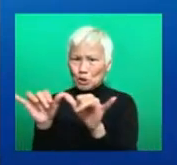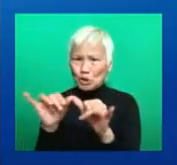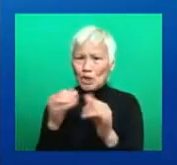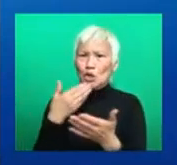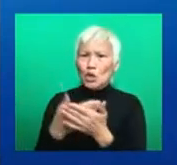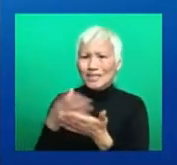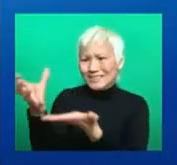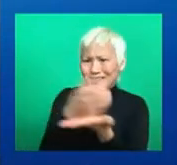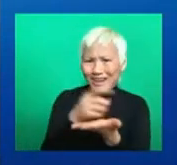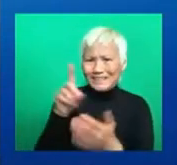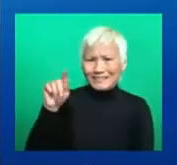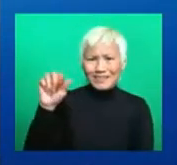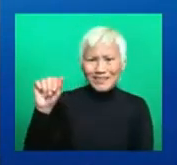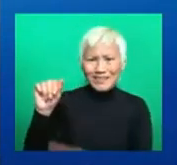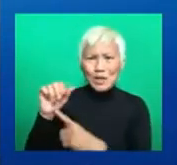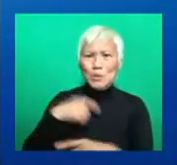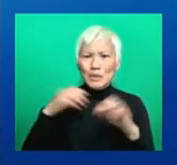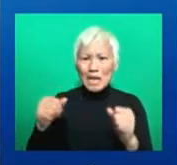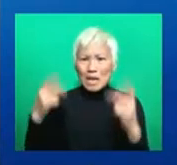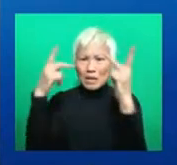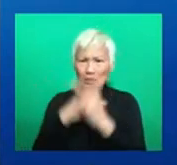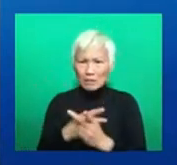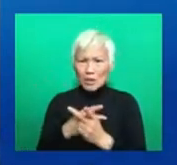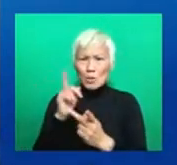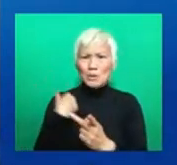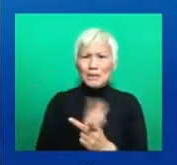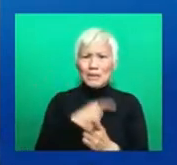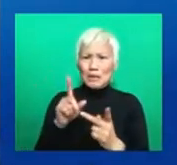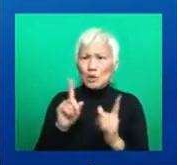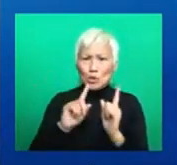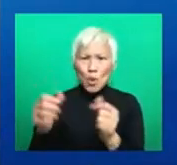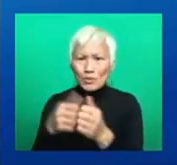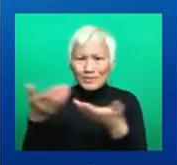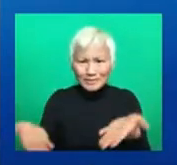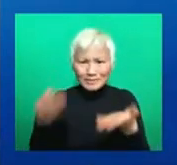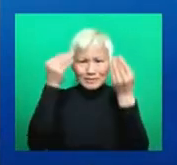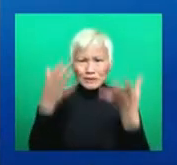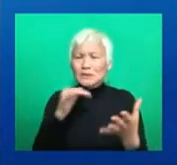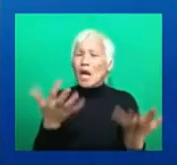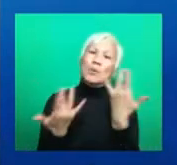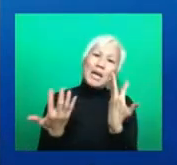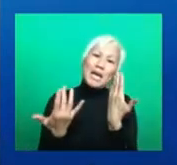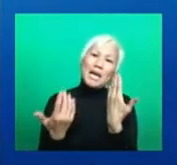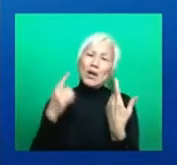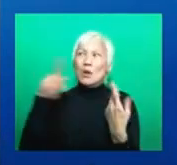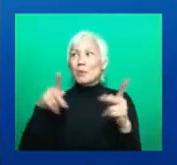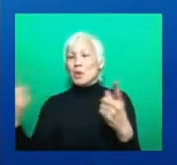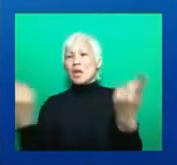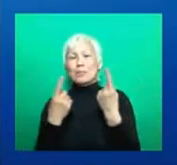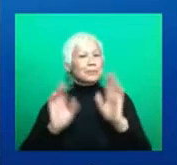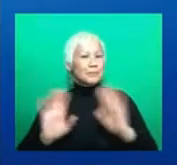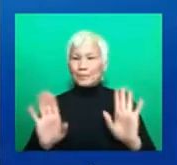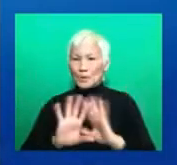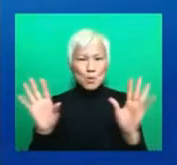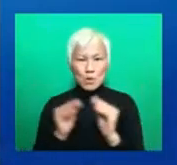So we can actually Figure out Where we need it to go Rather than wait For you to come to us Secondly By having better data We can do a